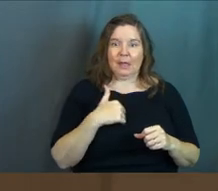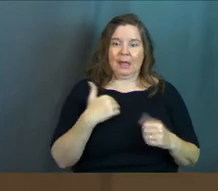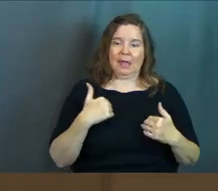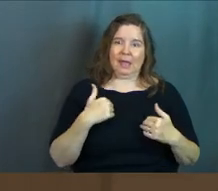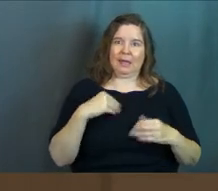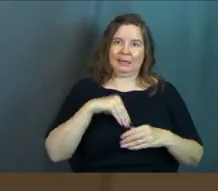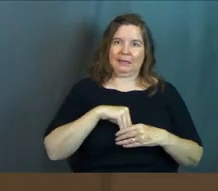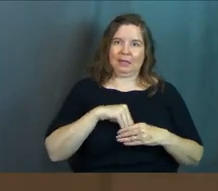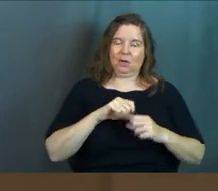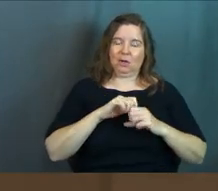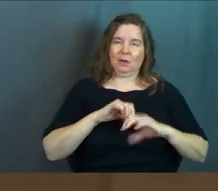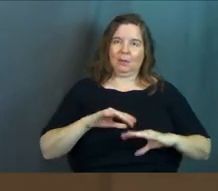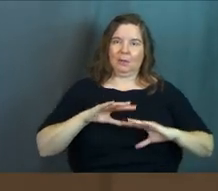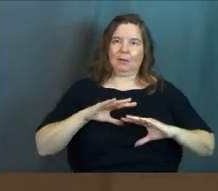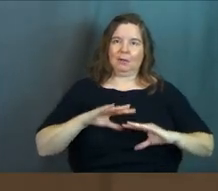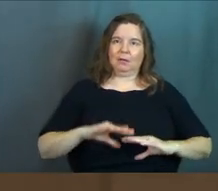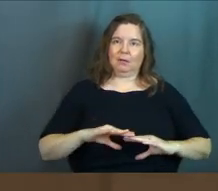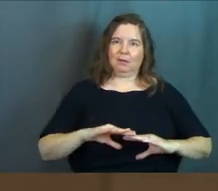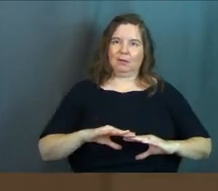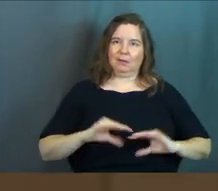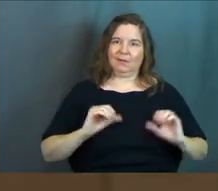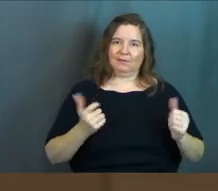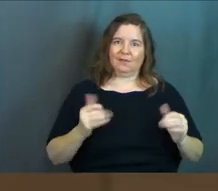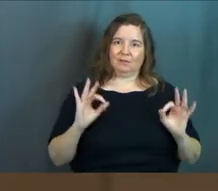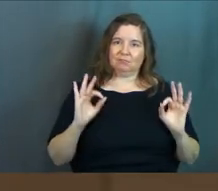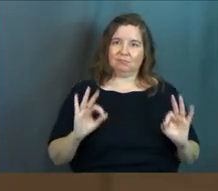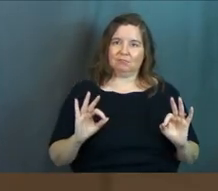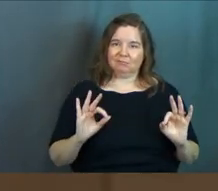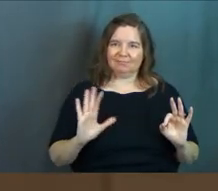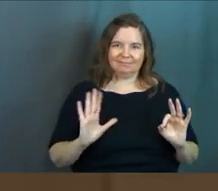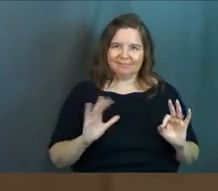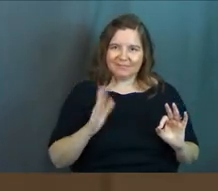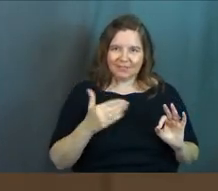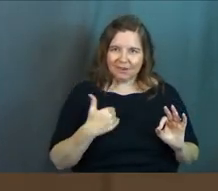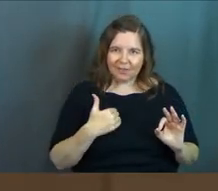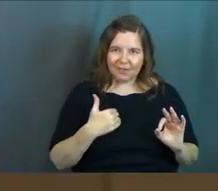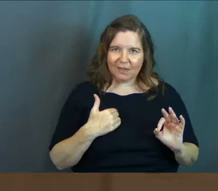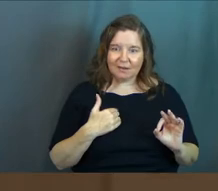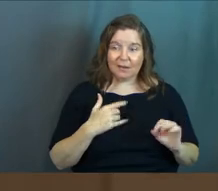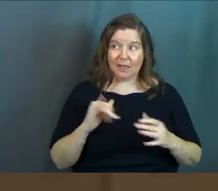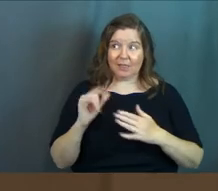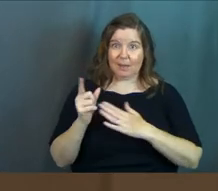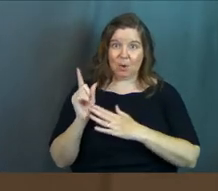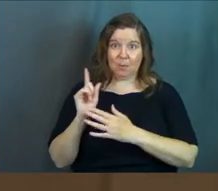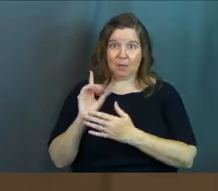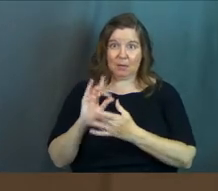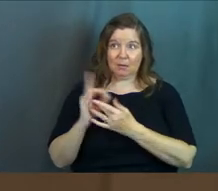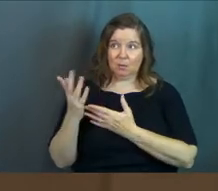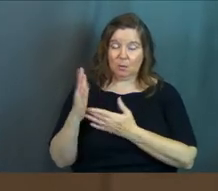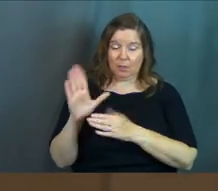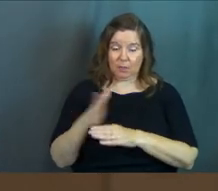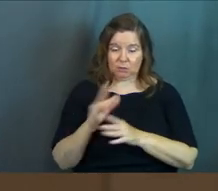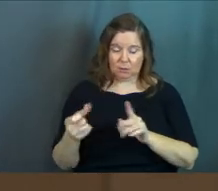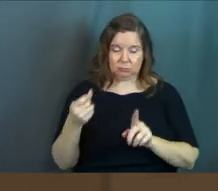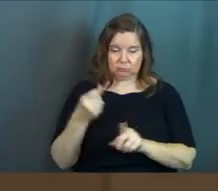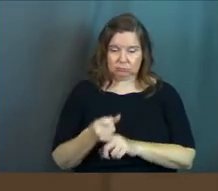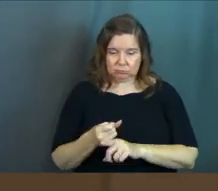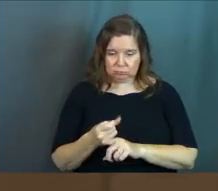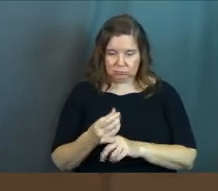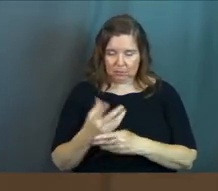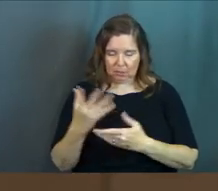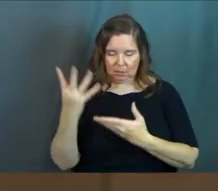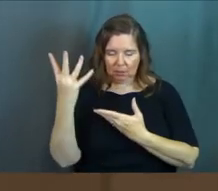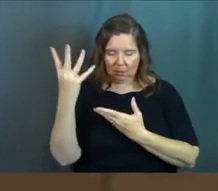I had an inner peace of like it, everything's going to be okay. Um, at that moment when the song came on and I